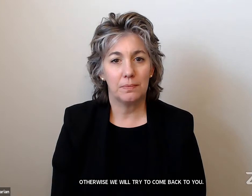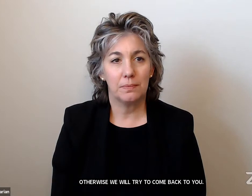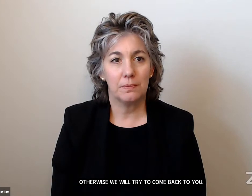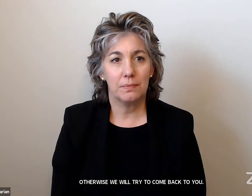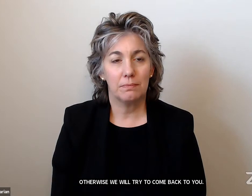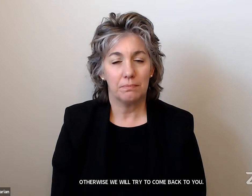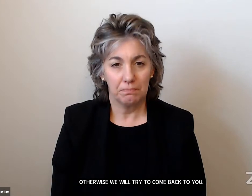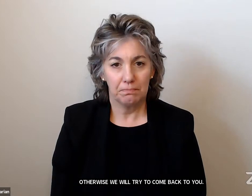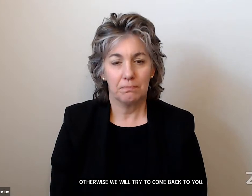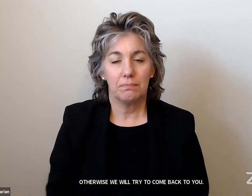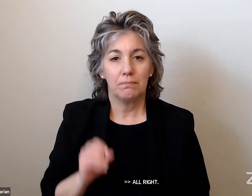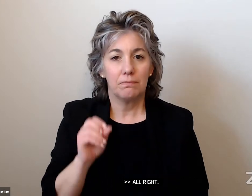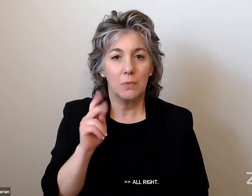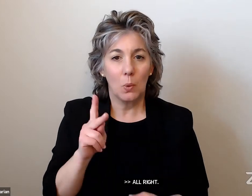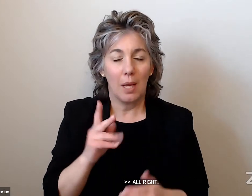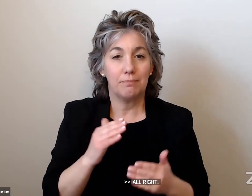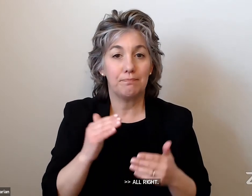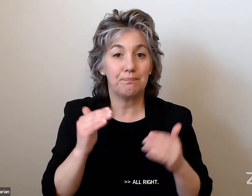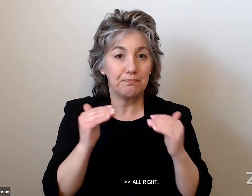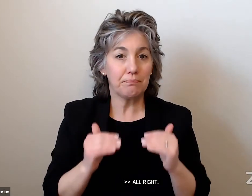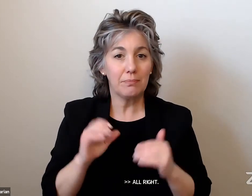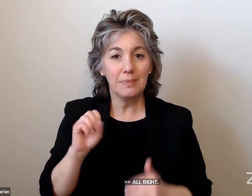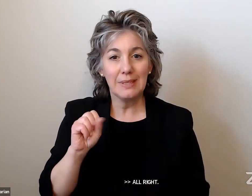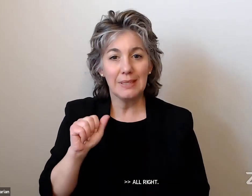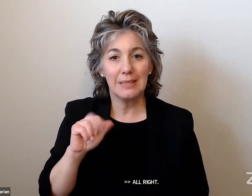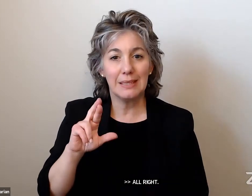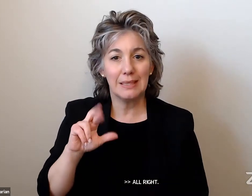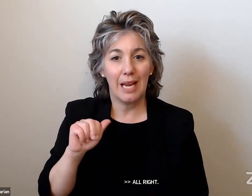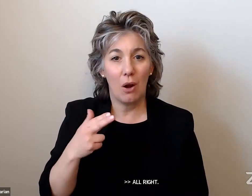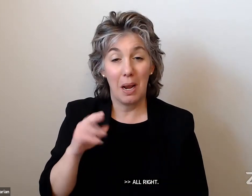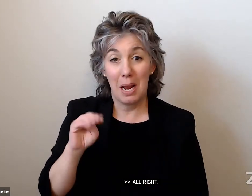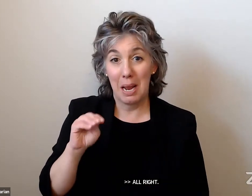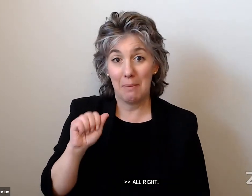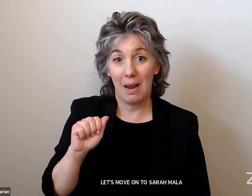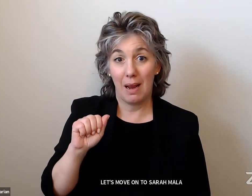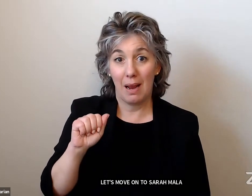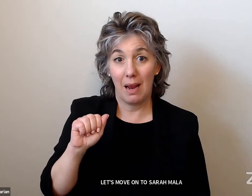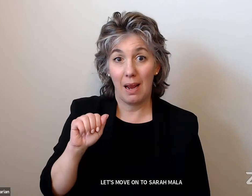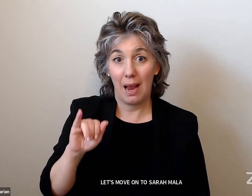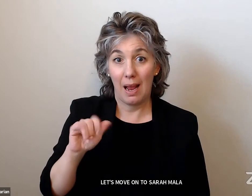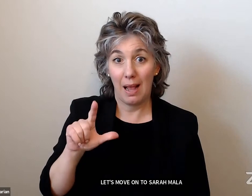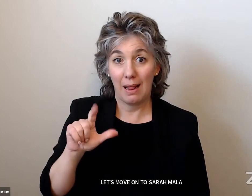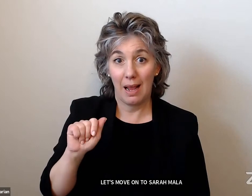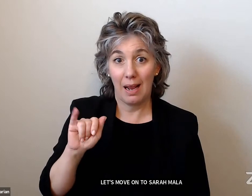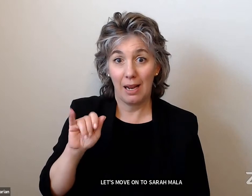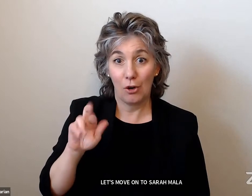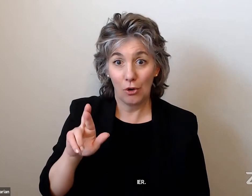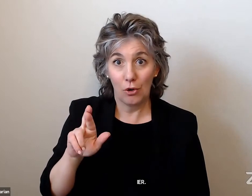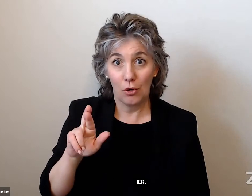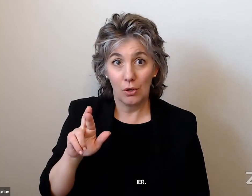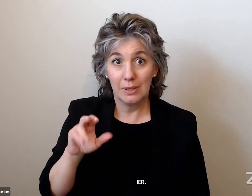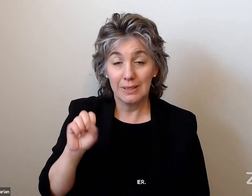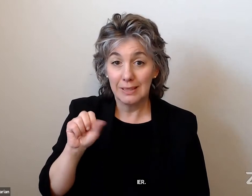All right, let's move on to Sarah Malayer, M-A-L-A-I-E-R. Sarah, are you able to unmute?